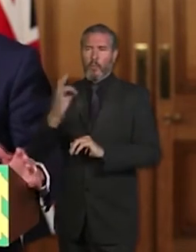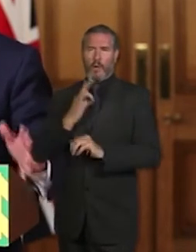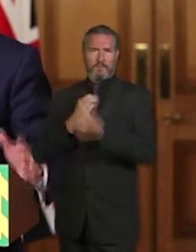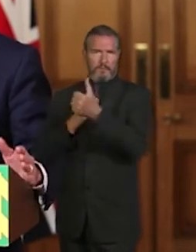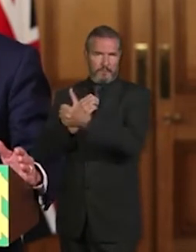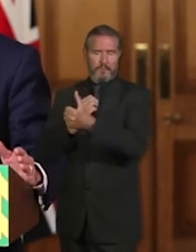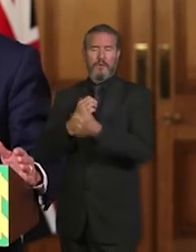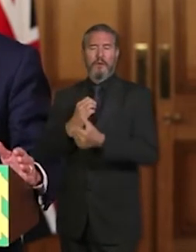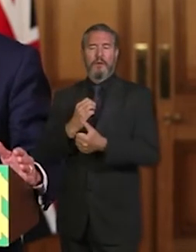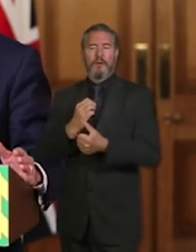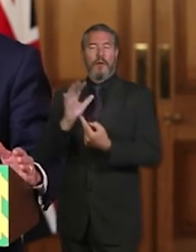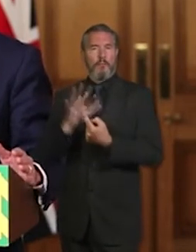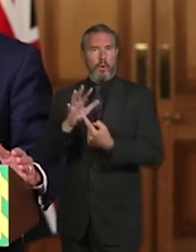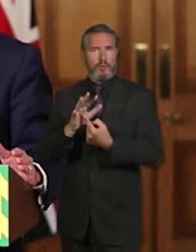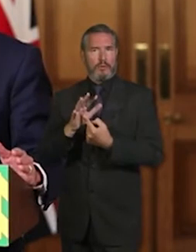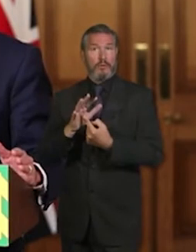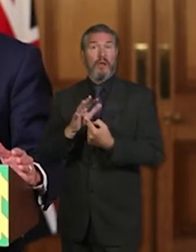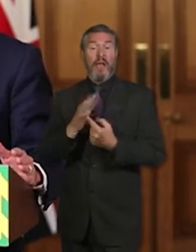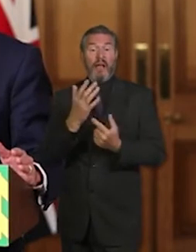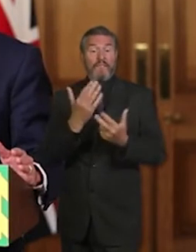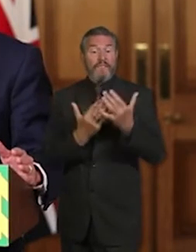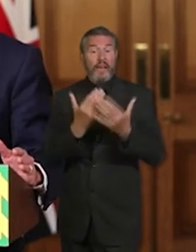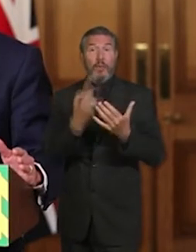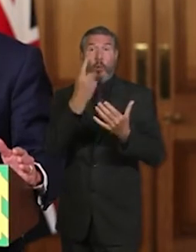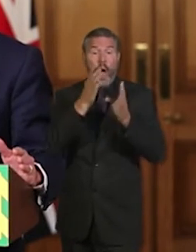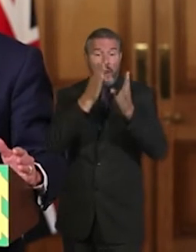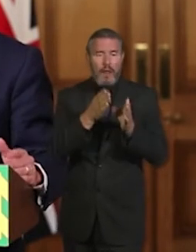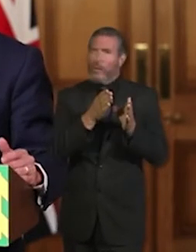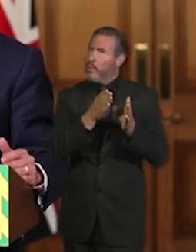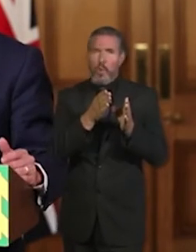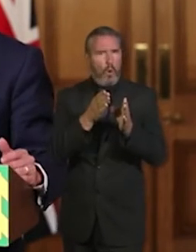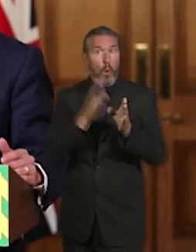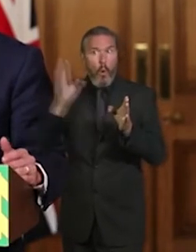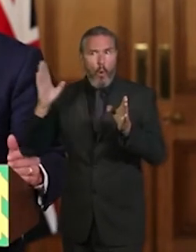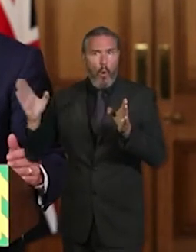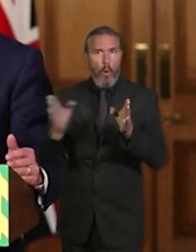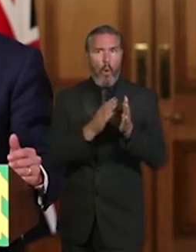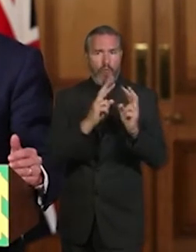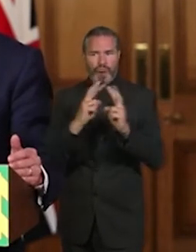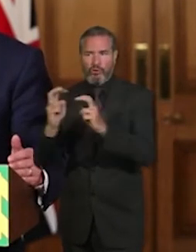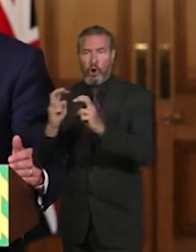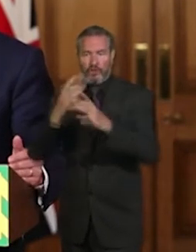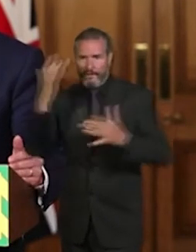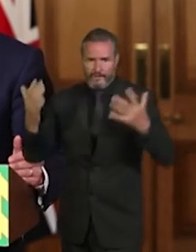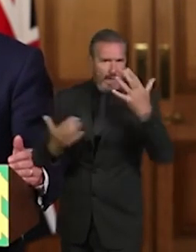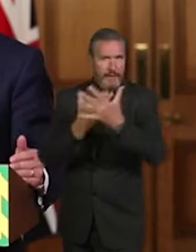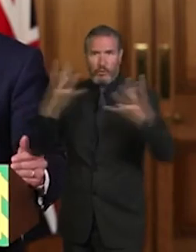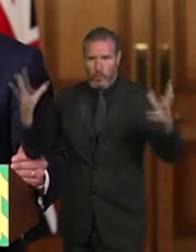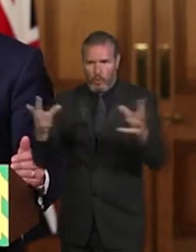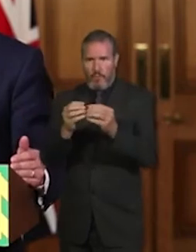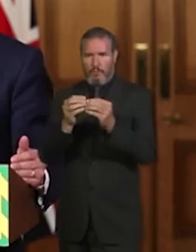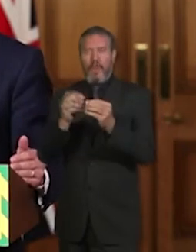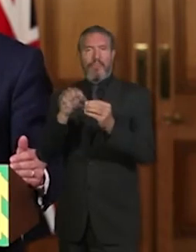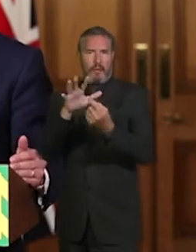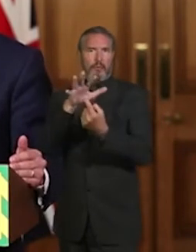and all of the scientific advice. And the good news is that whilst this is clearly not over,